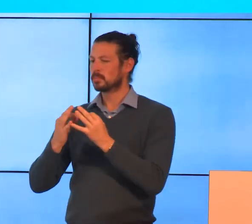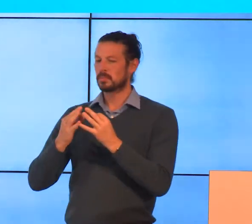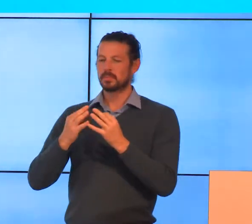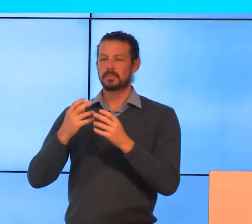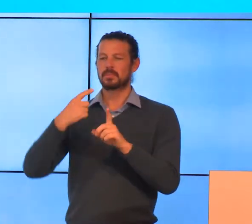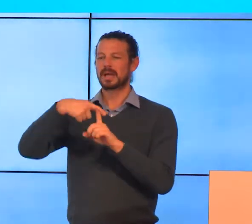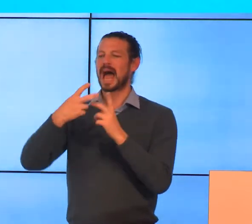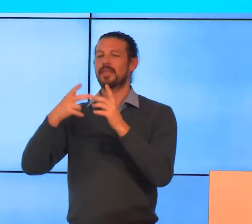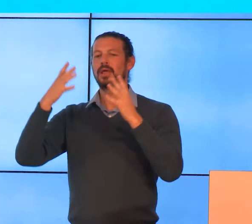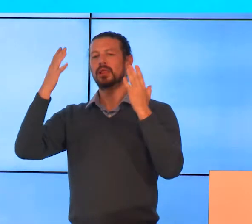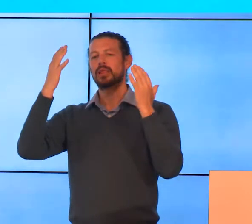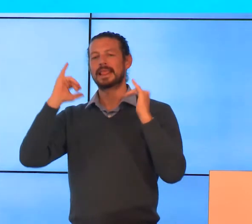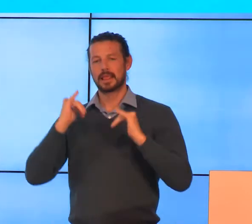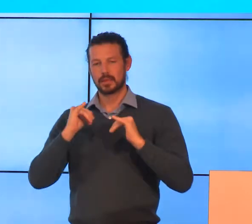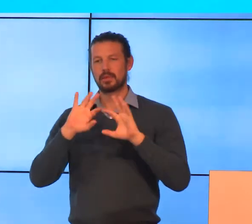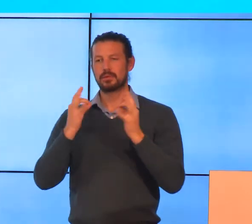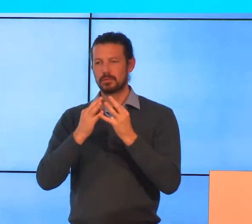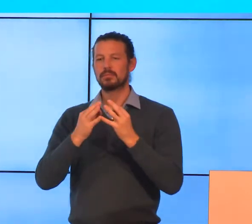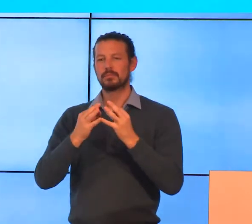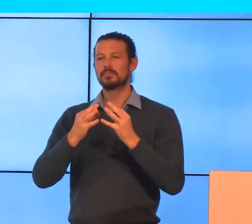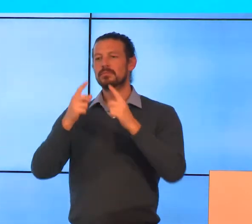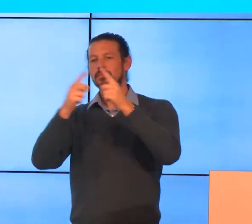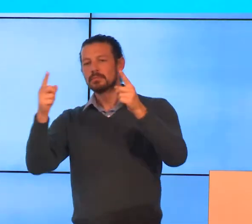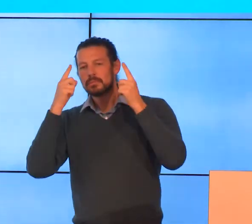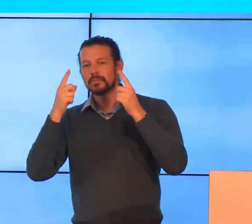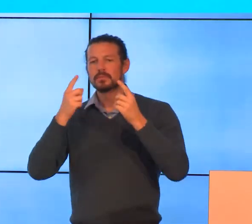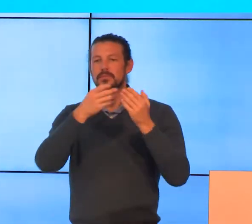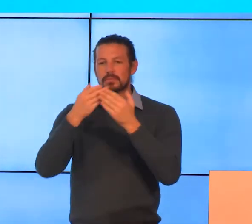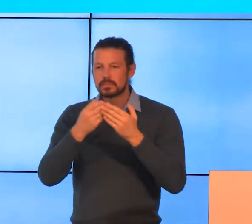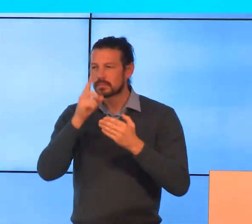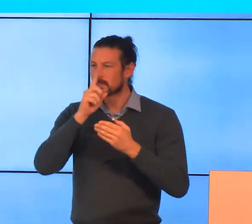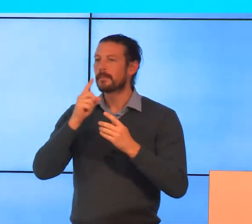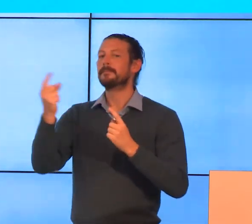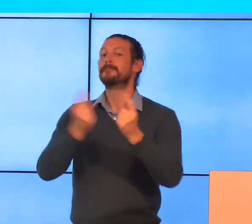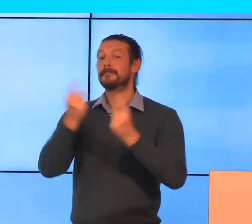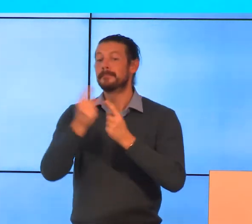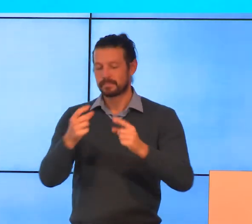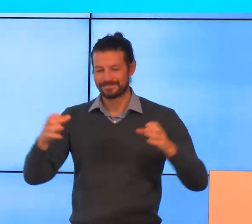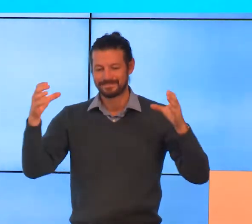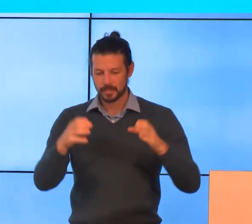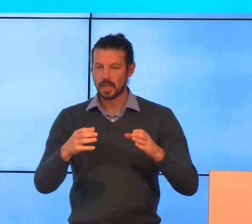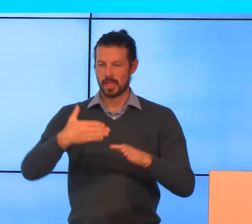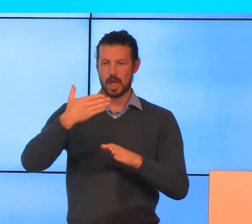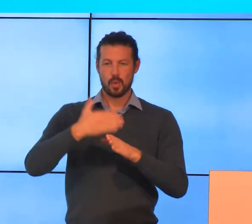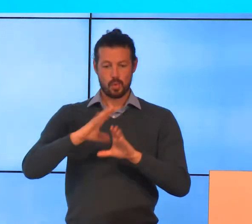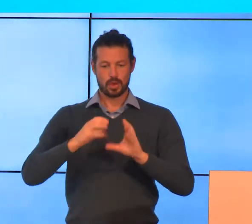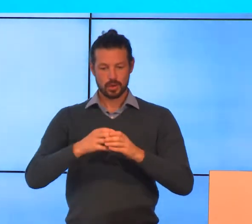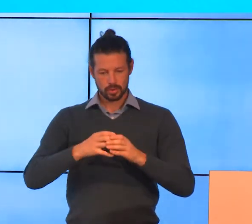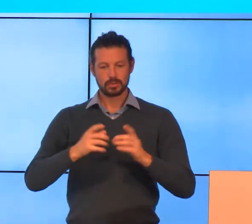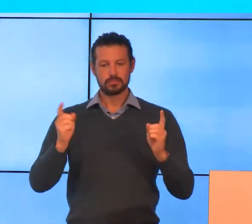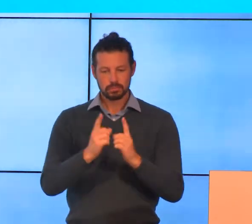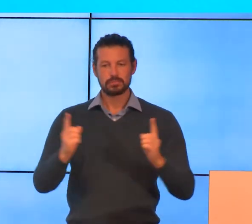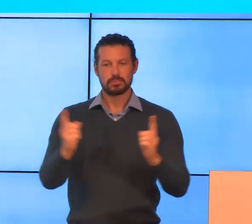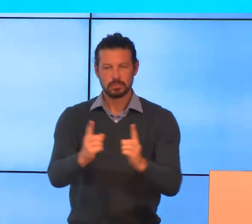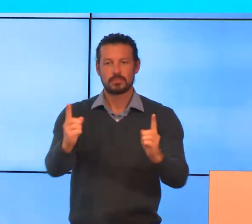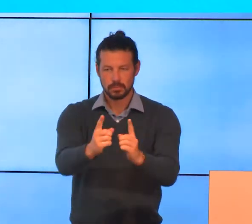from other legal organisations and from academia. That group met a number of times over the period to inform